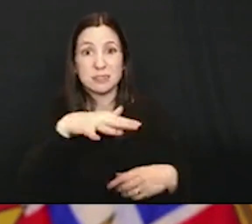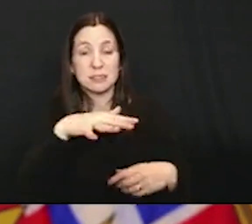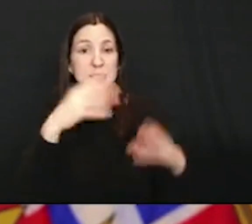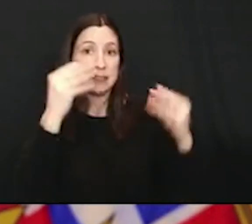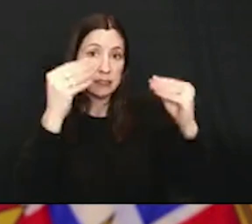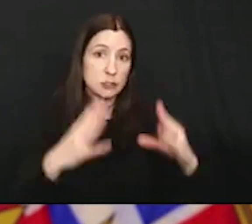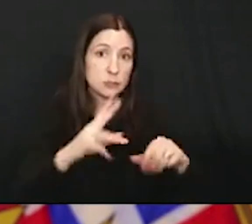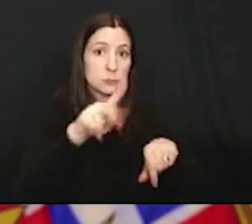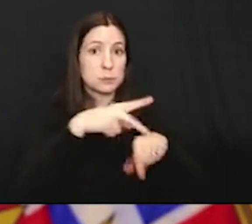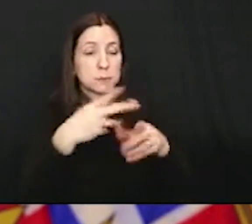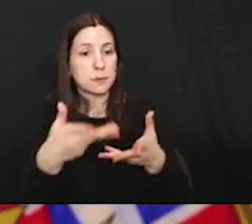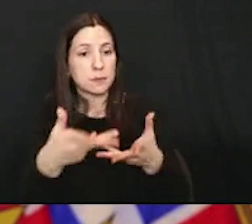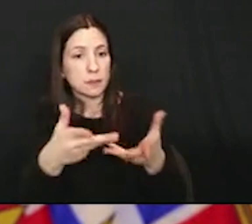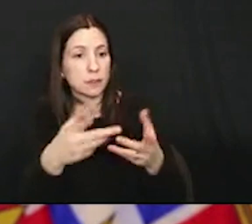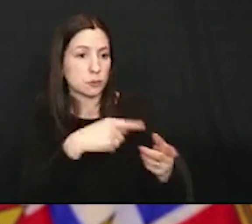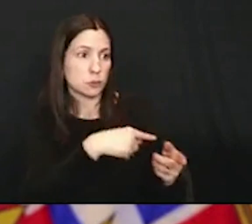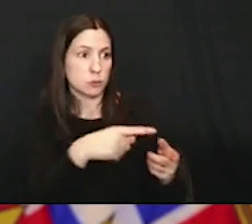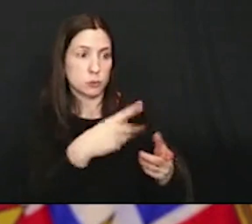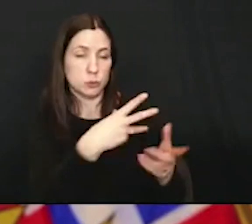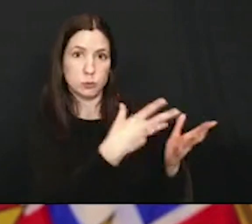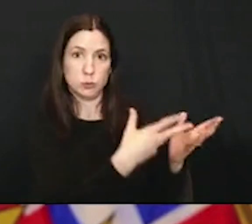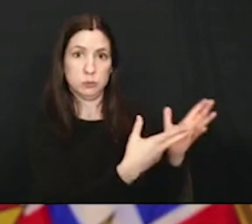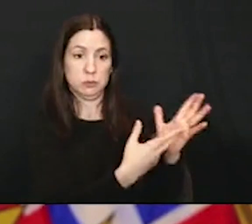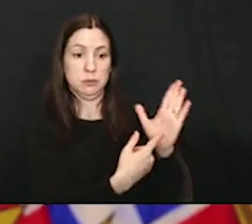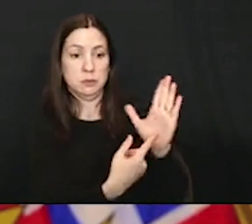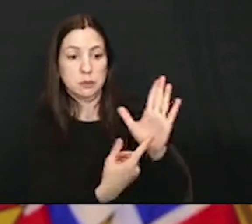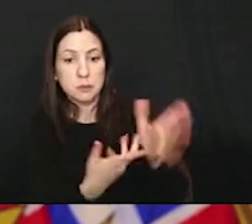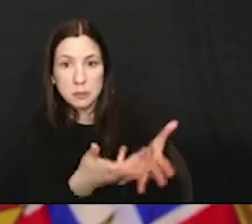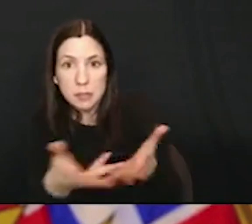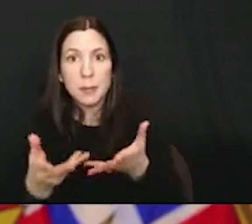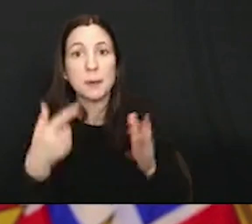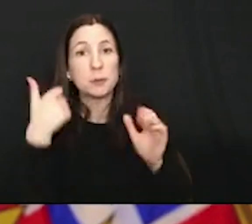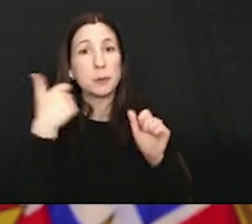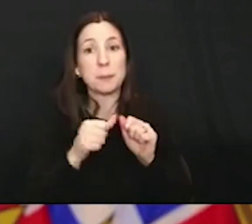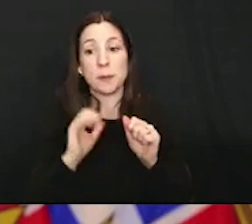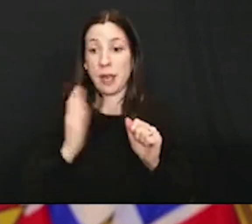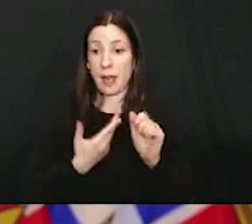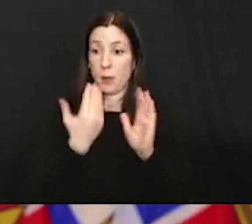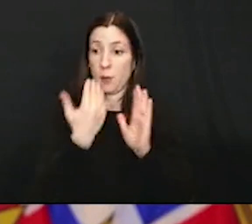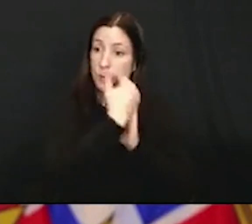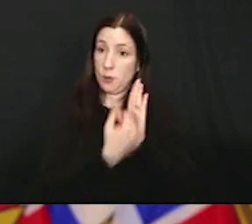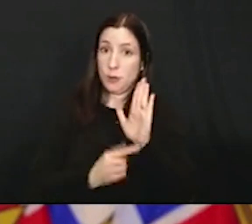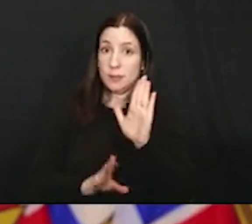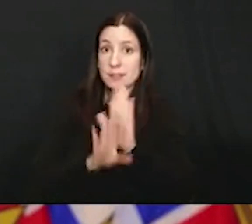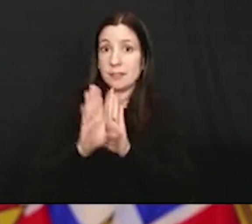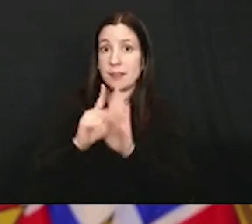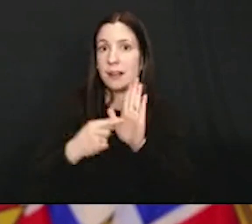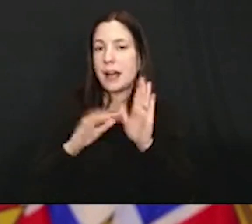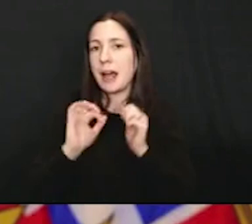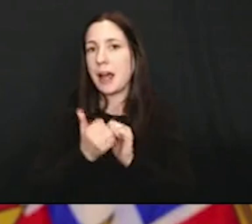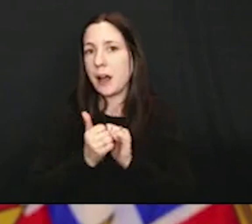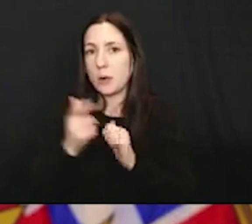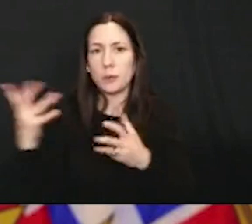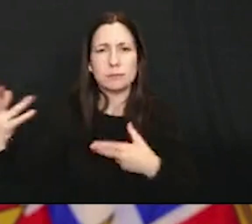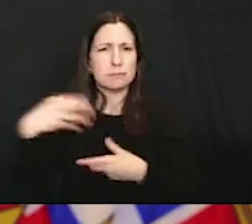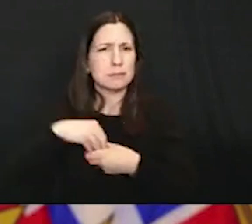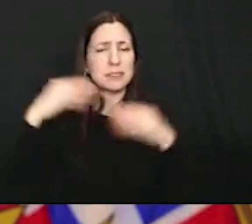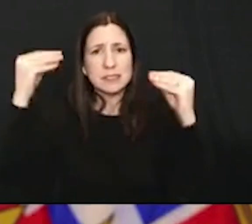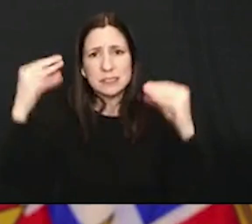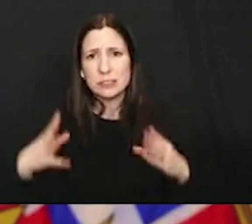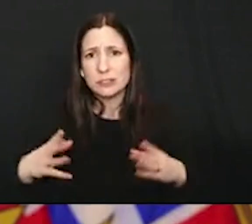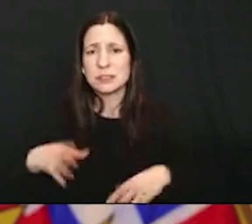the guidance is not developed in isolation. We have teachers, have parent groups, we have superintendents.